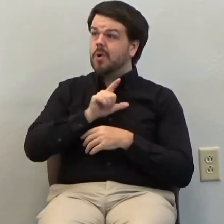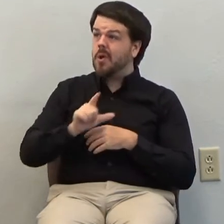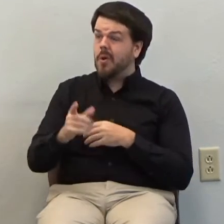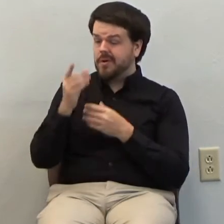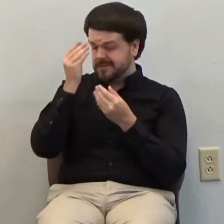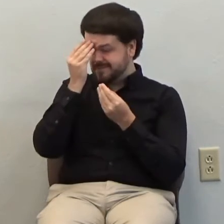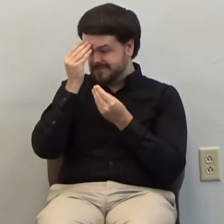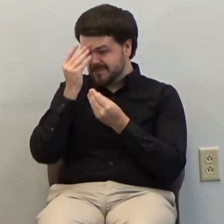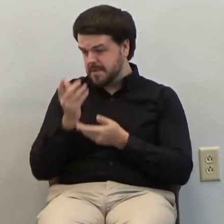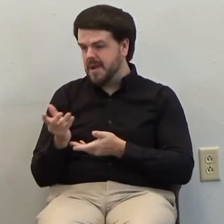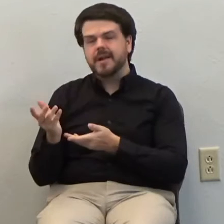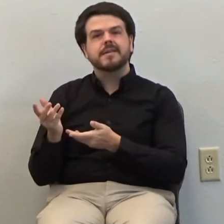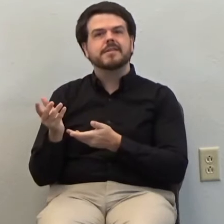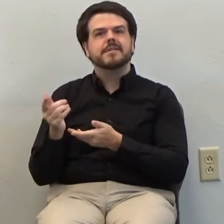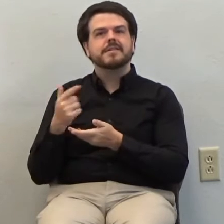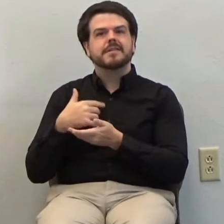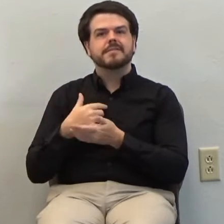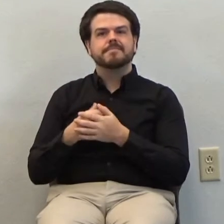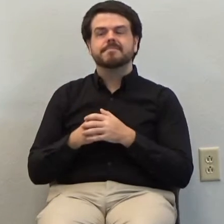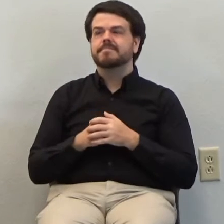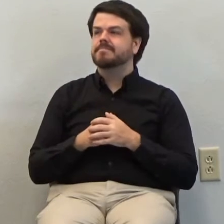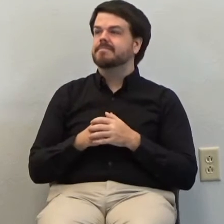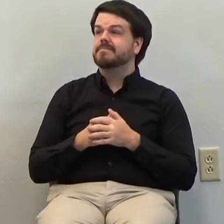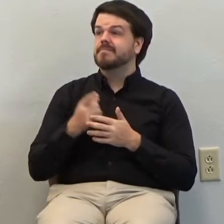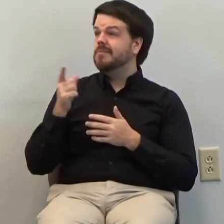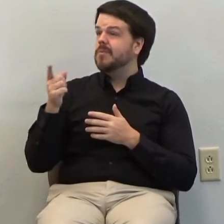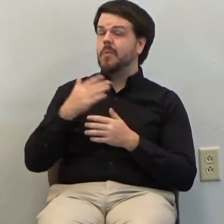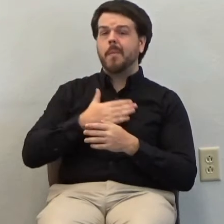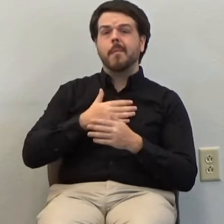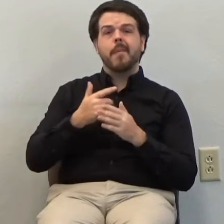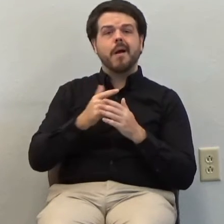you. I bow. I declare you, my Lord. And now,